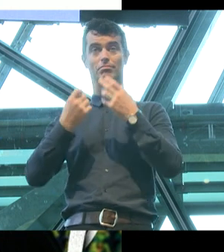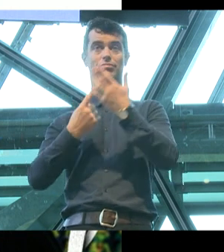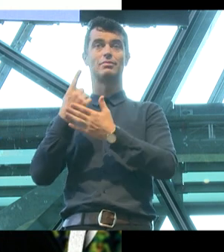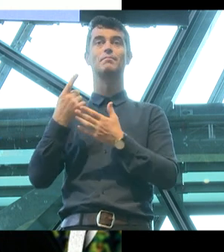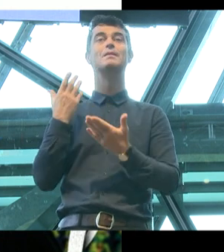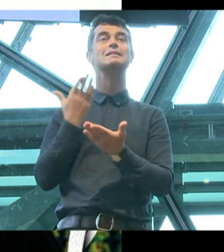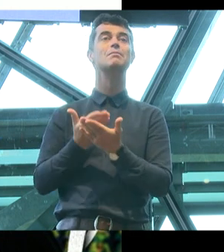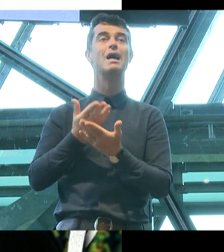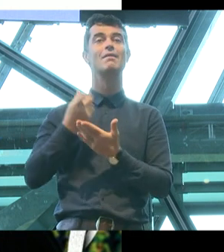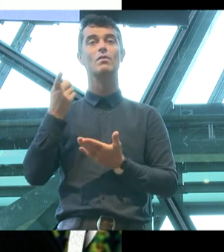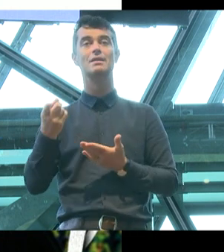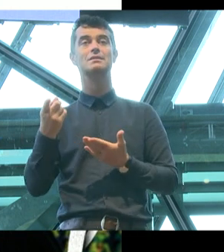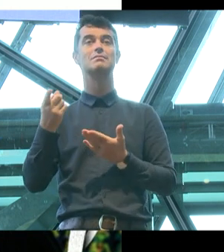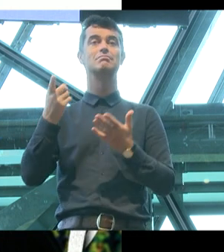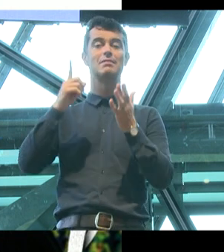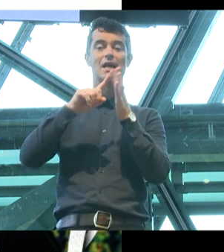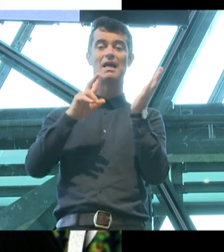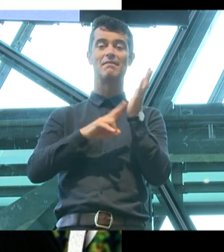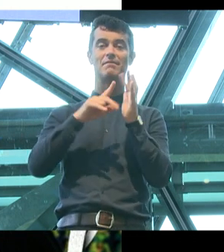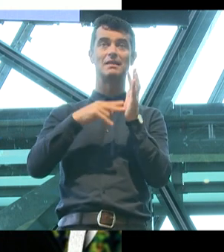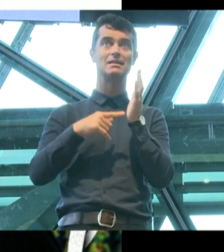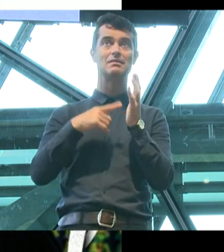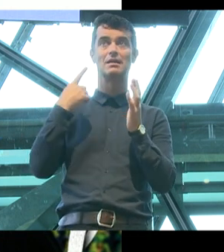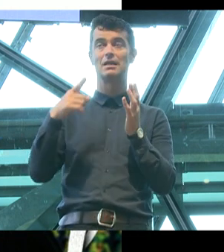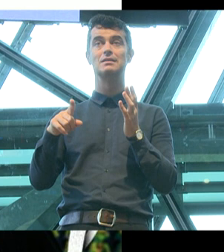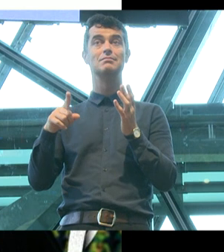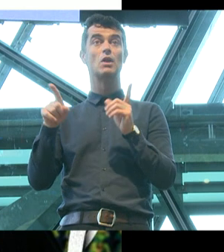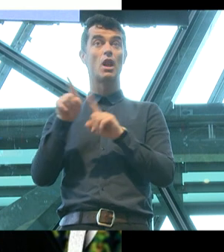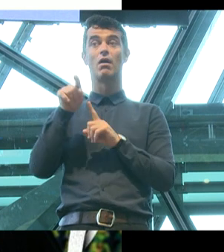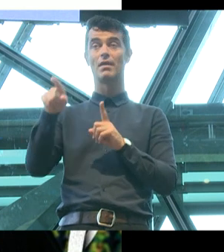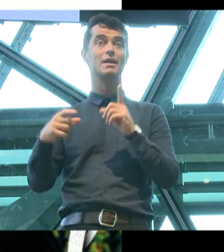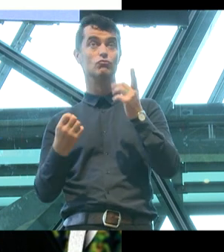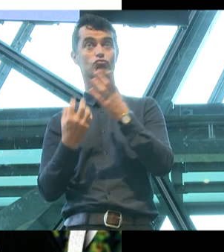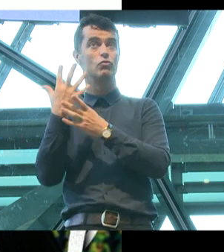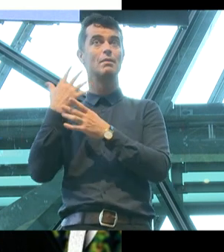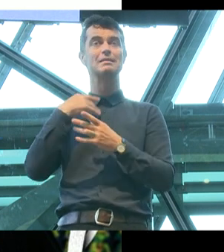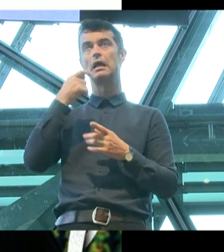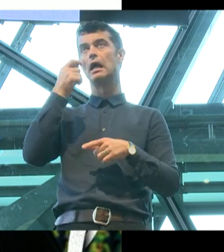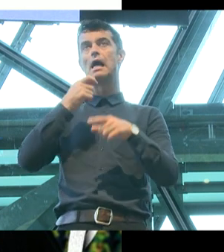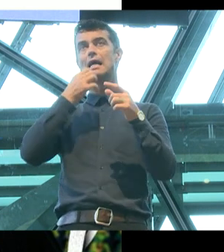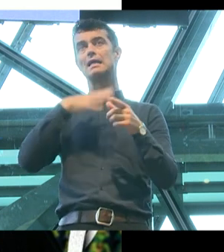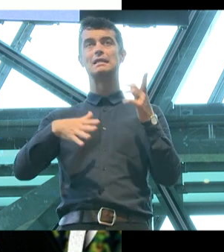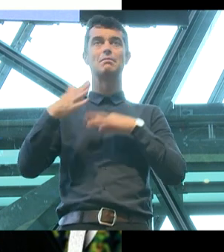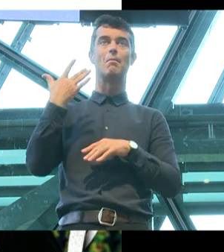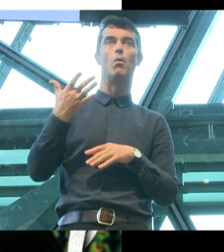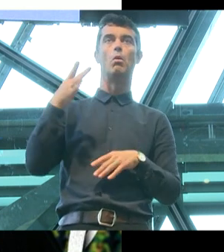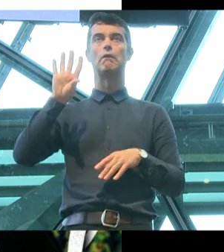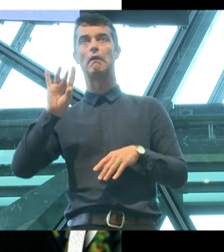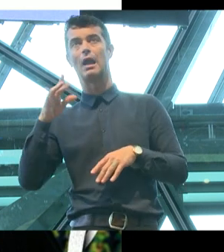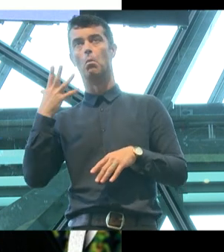Demand for this event and events like it grows, not because kids are somehow getting more gay or more transgender,